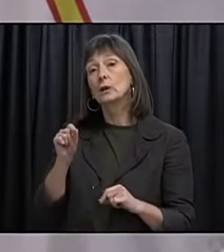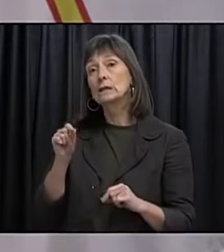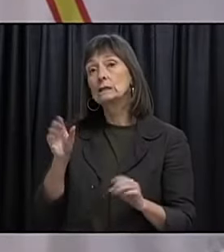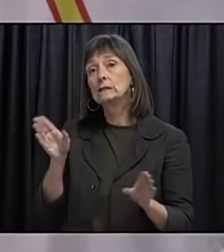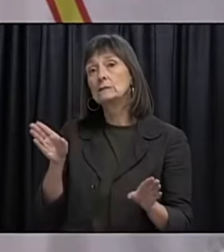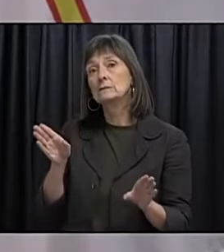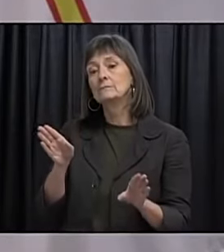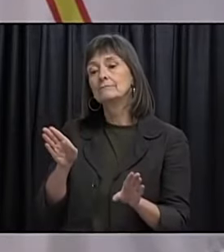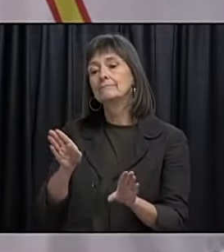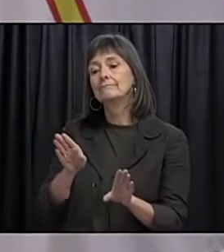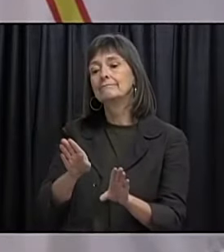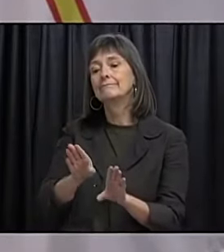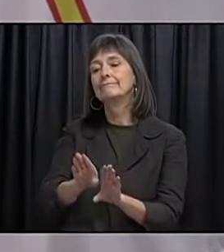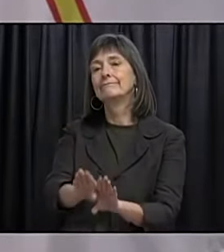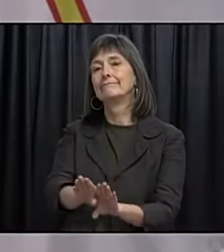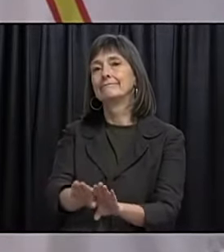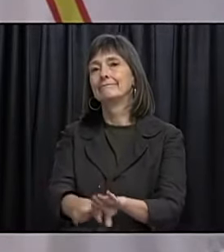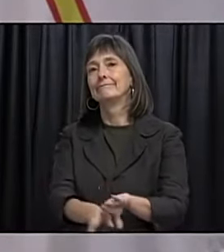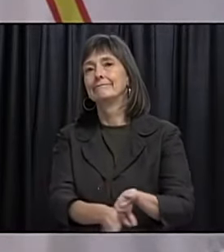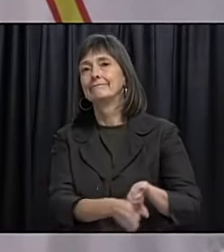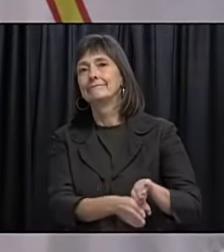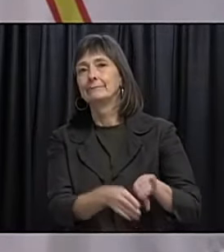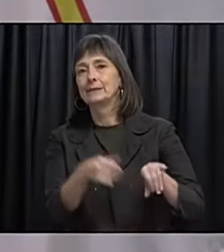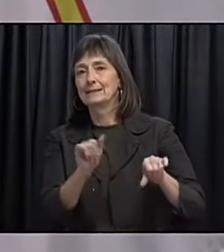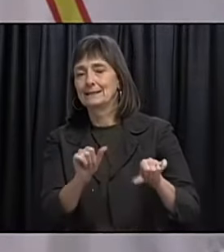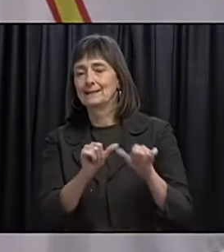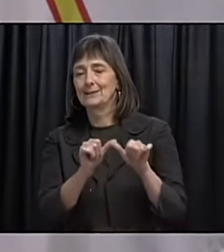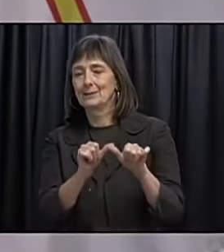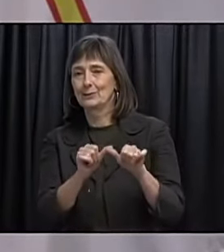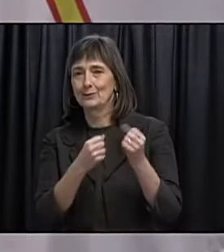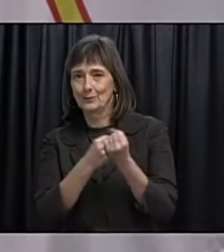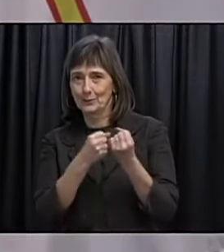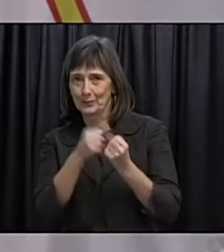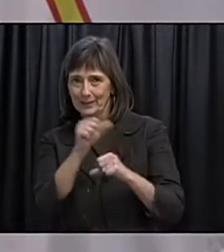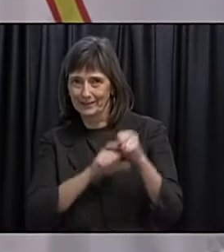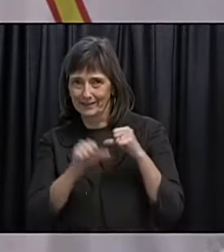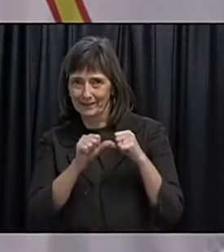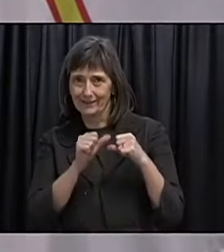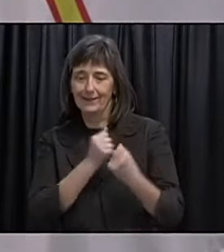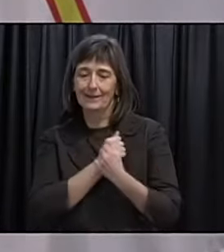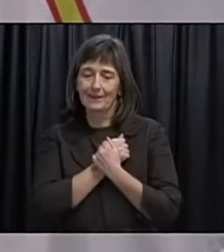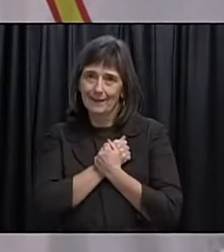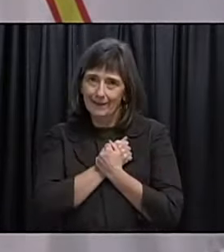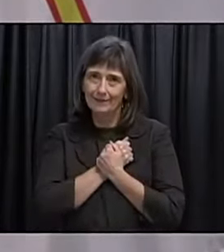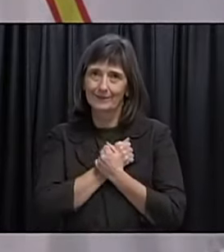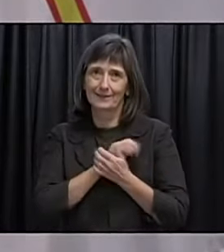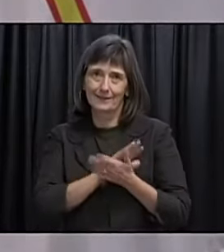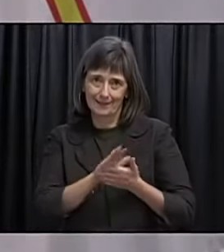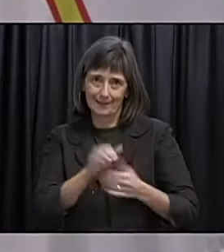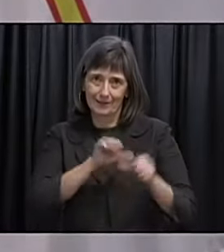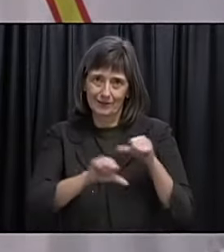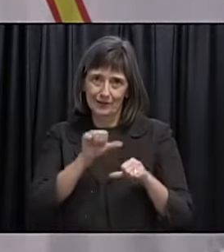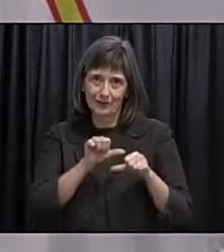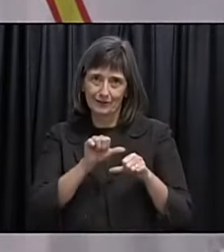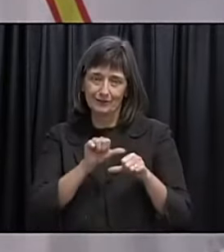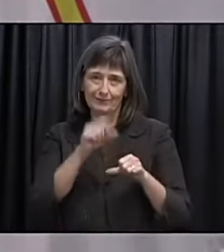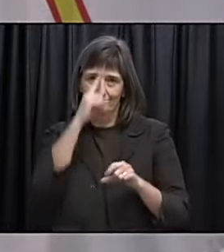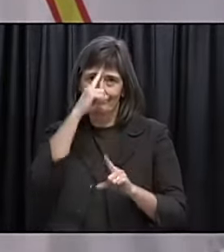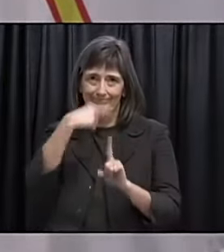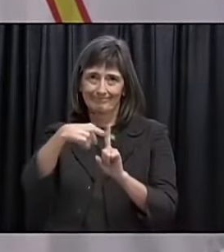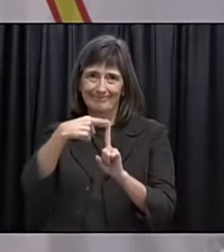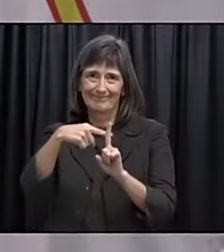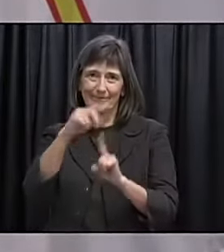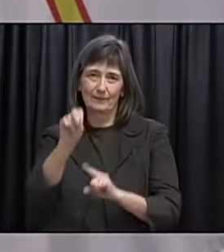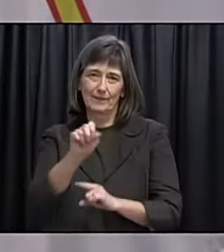Please continue to show each other love and kindness. Protect and support one another. And hold fast Newfoundland and Labrador. Thank you.